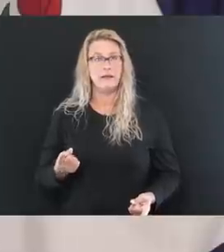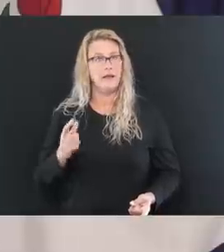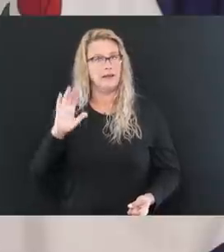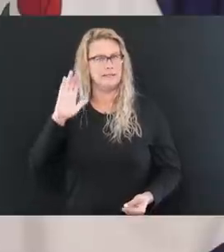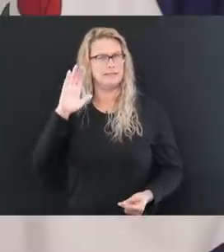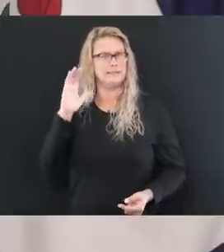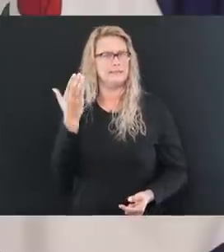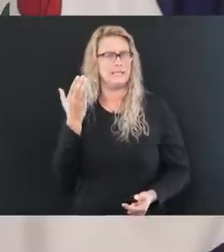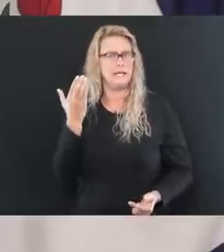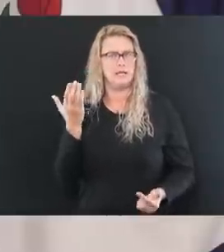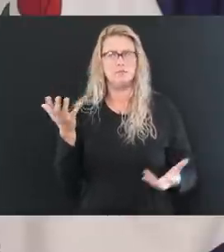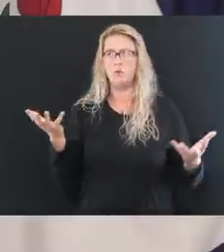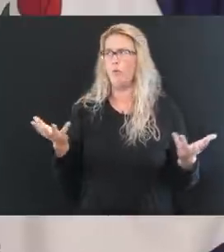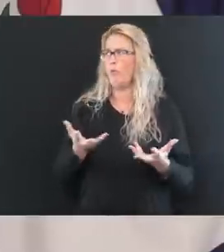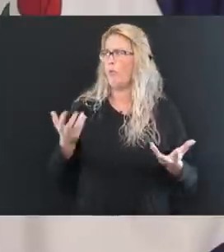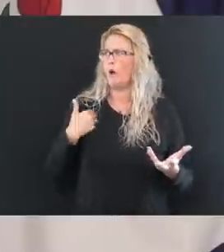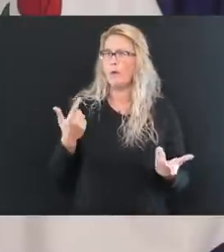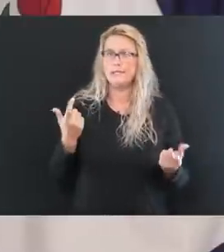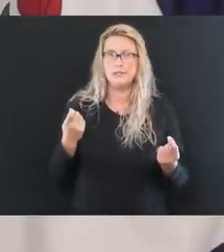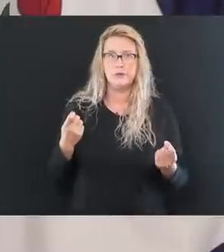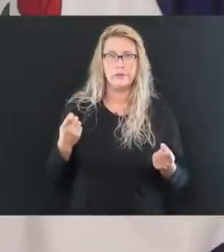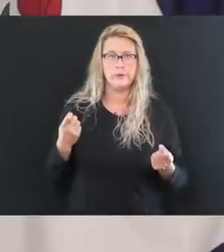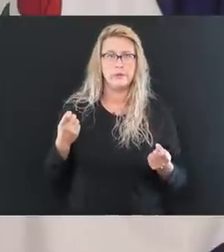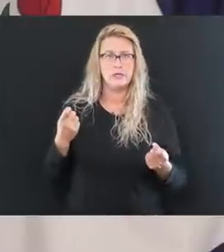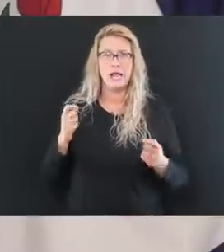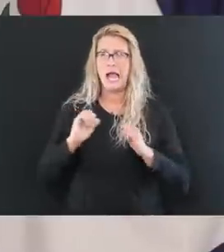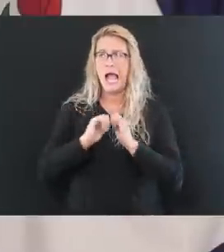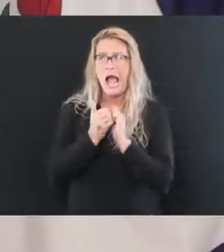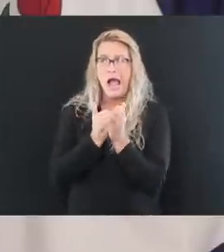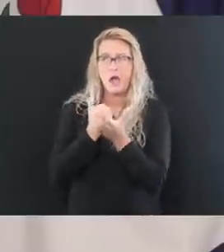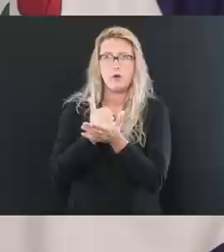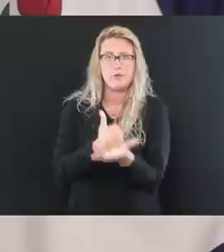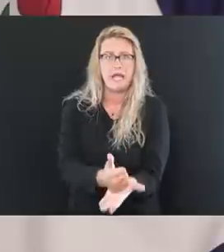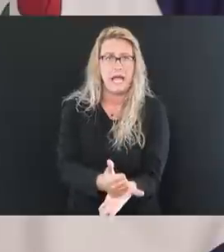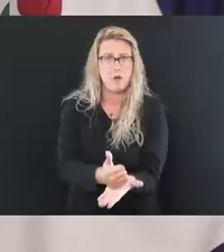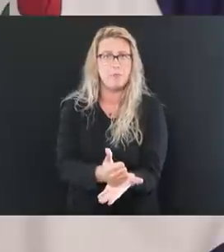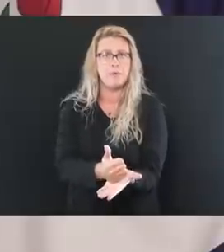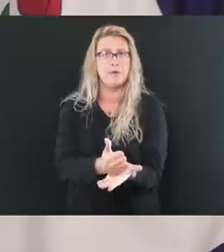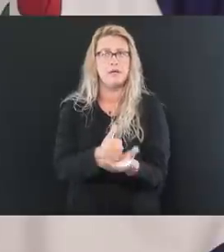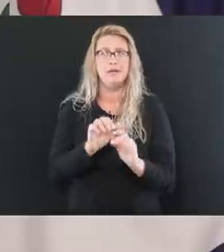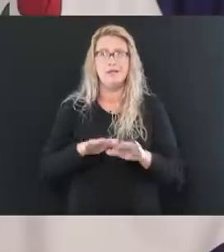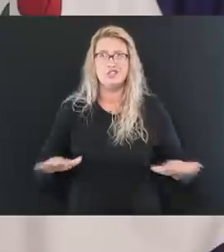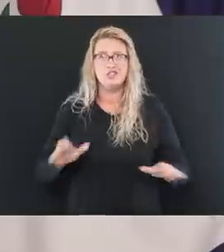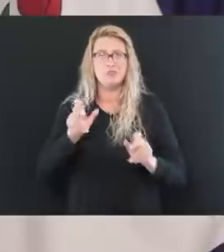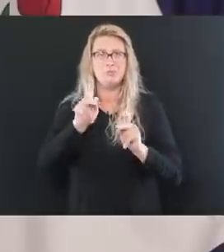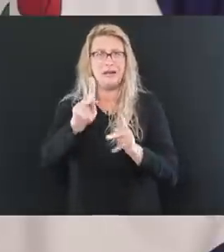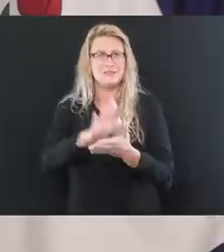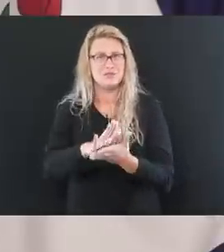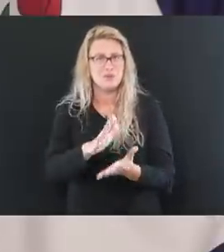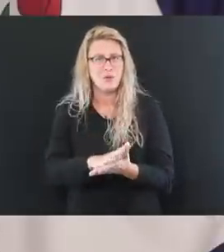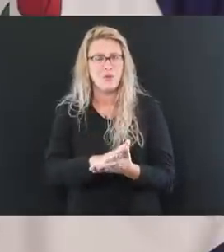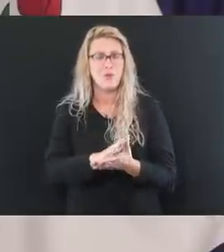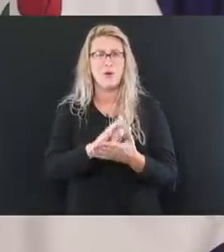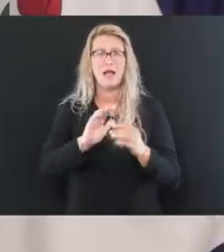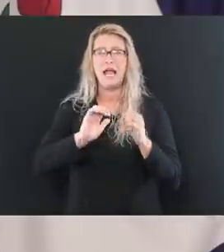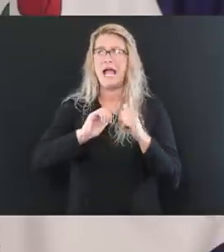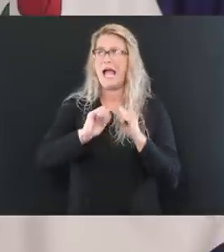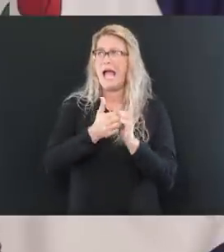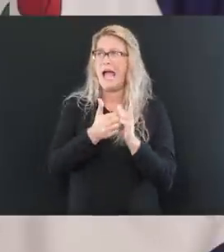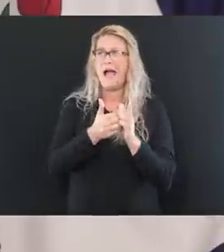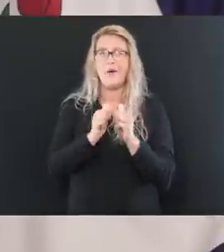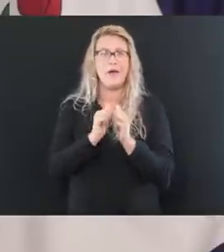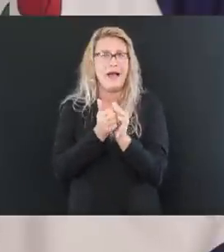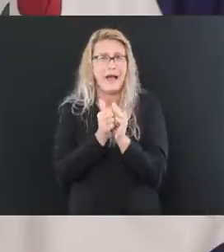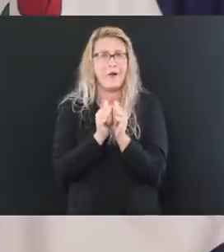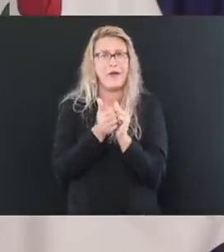what are we going to do there? I mean, really, you know, how are we going to get our kids back in school? How are we going to safely do that